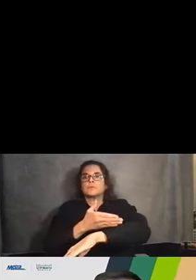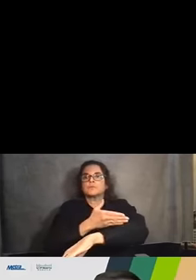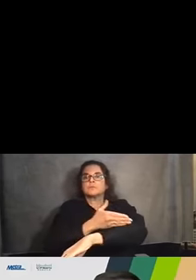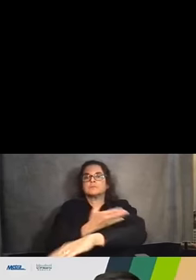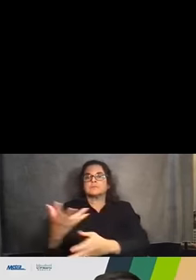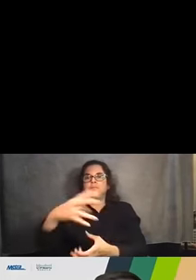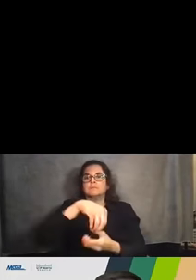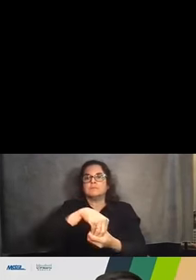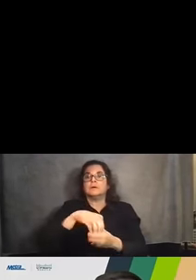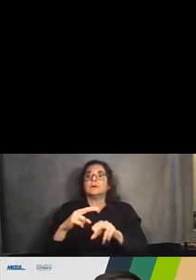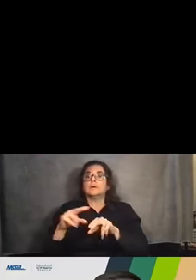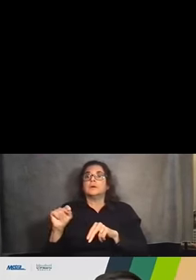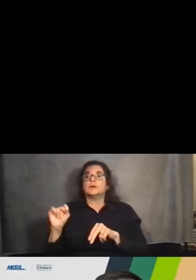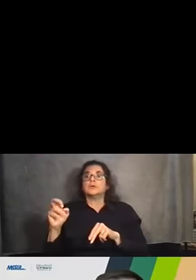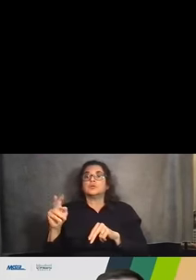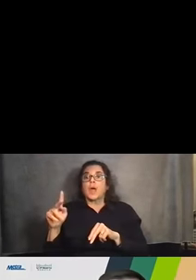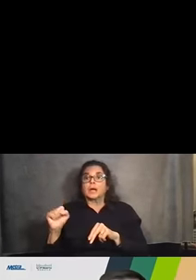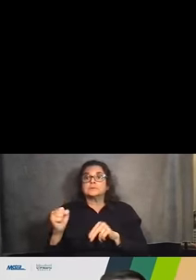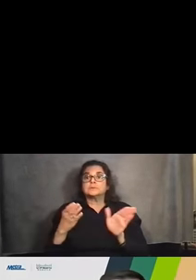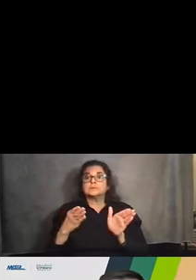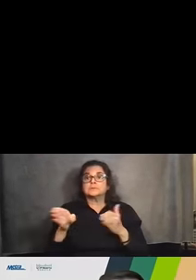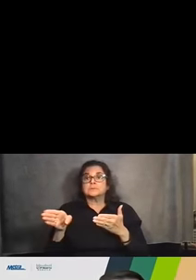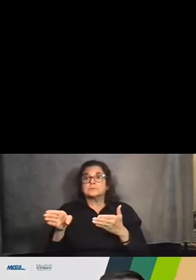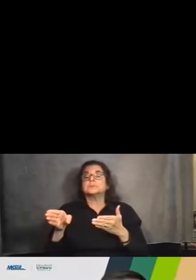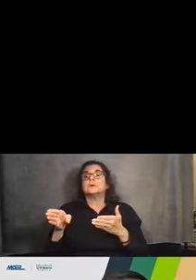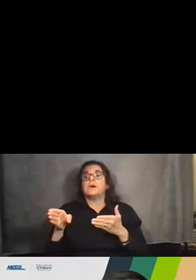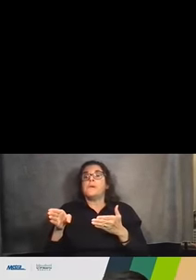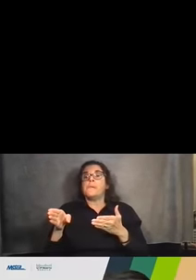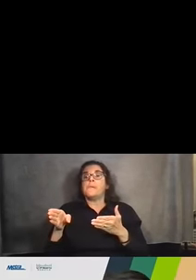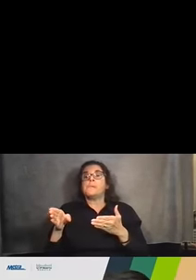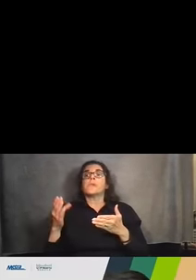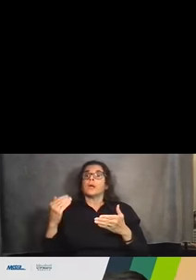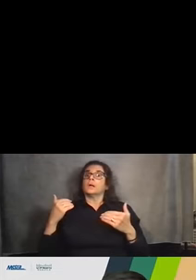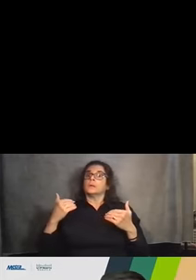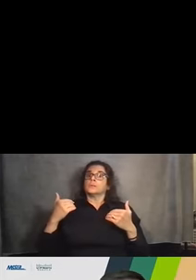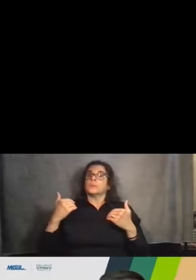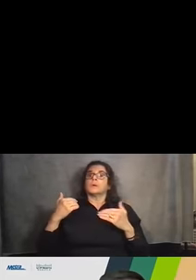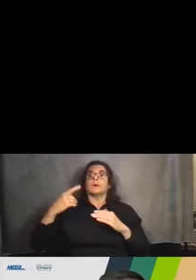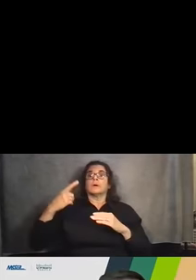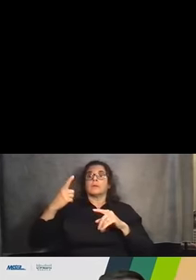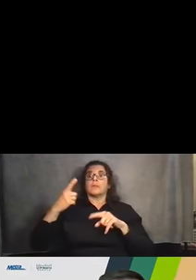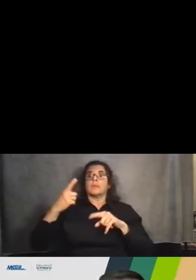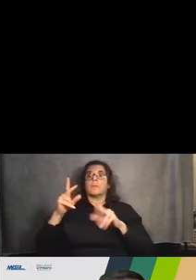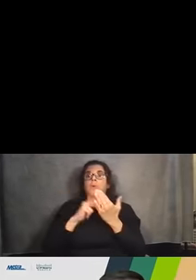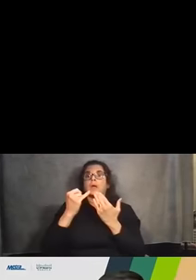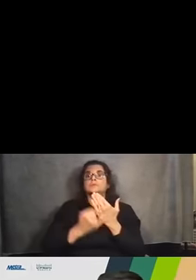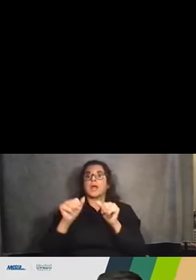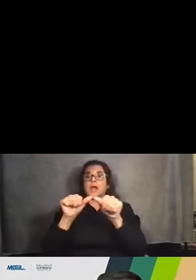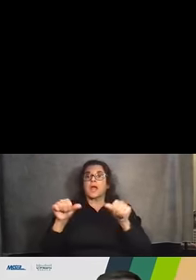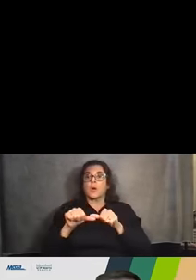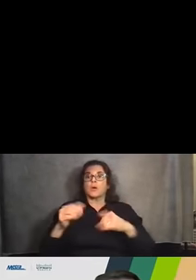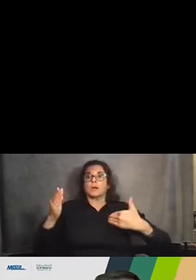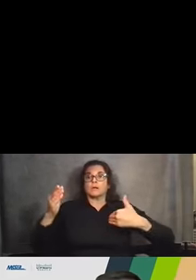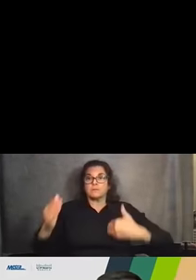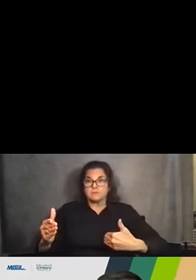the tracks will be shifted to better align with the existing tracks north and south of the project area. Roadways at Cornelia and